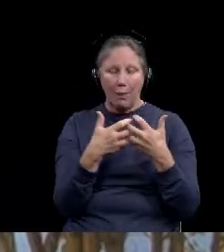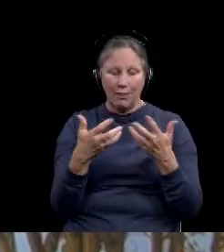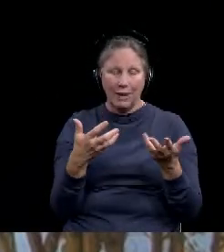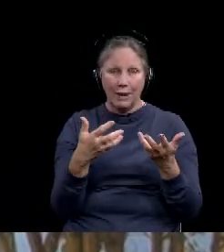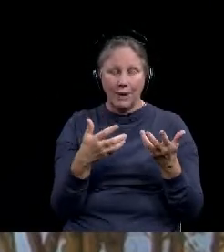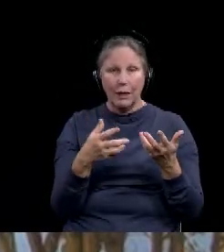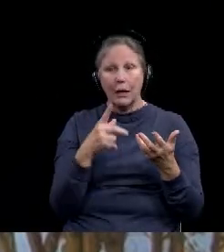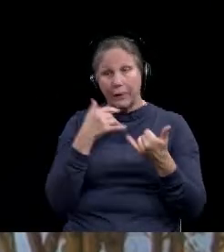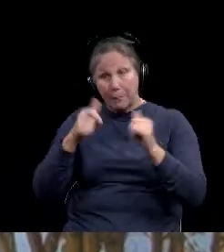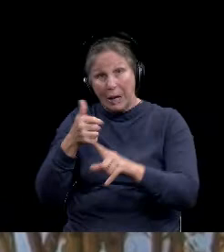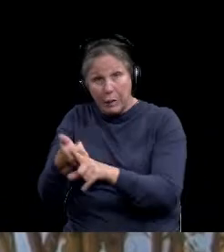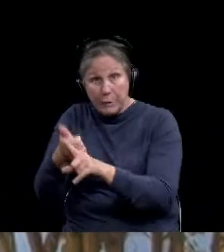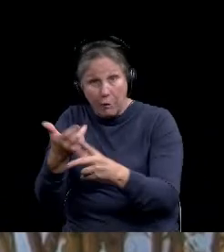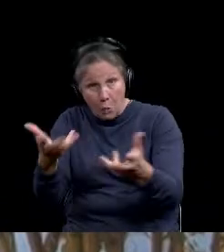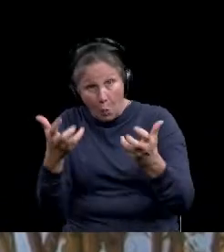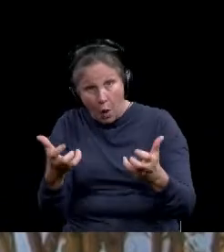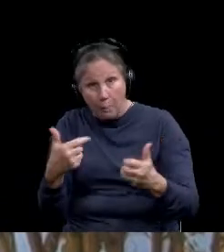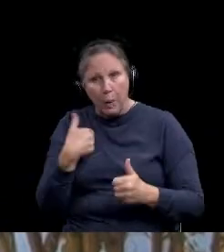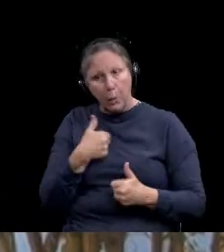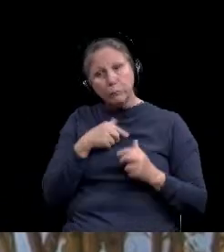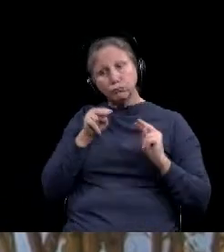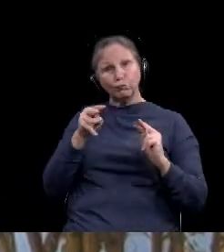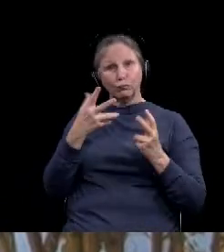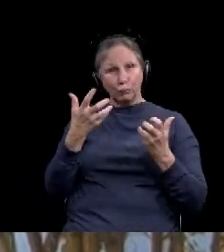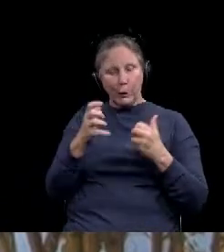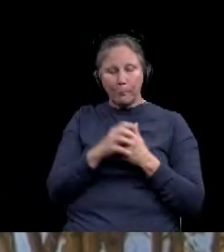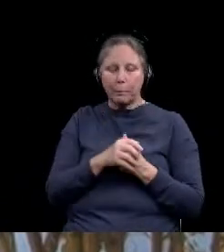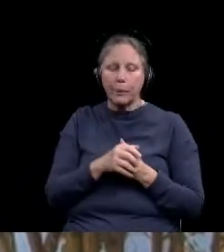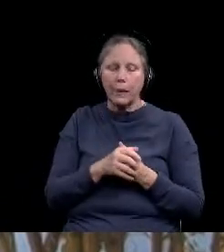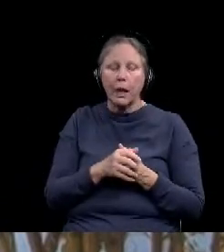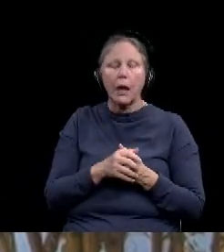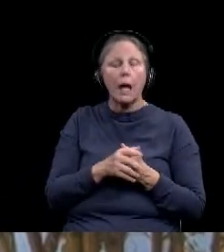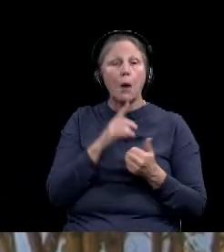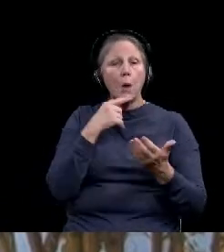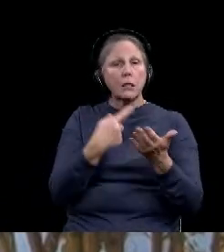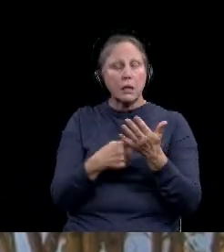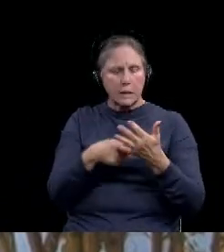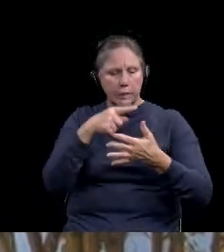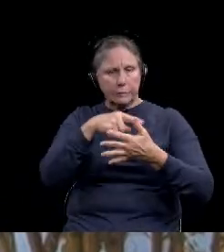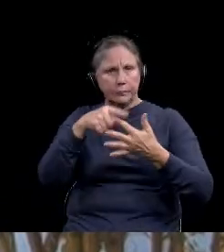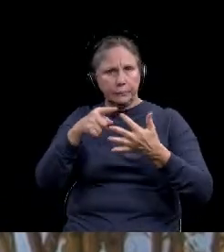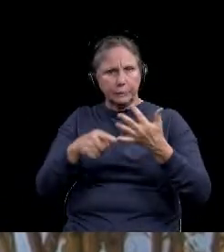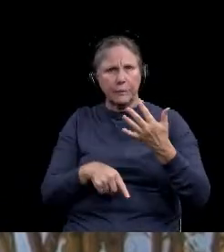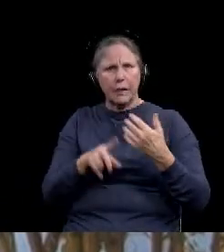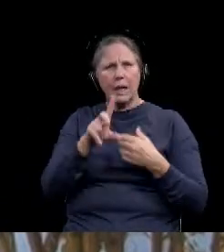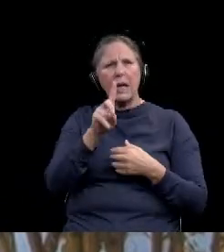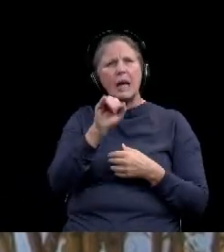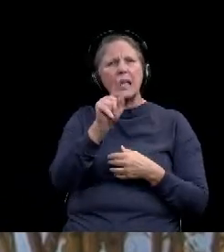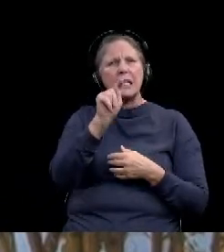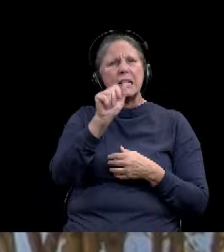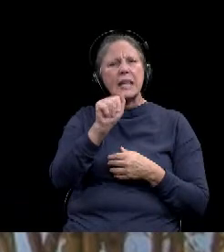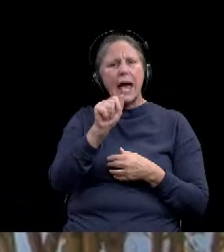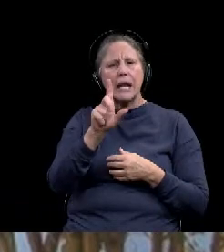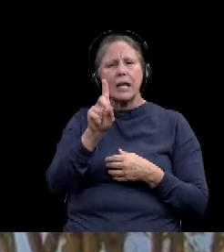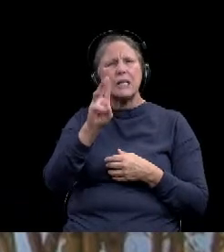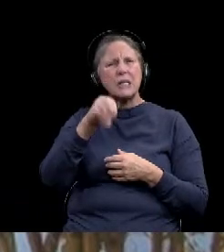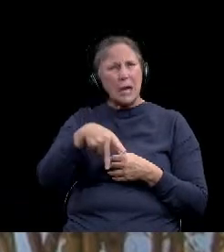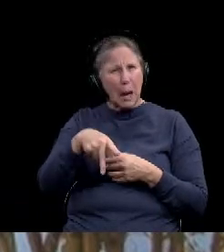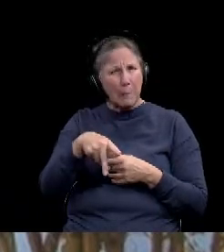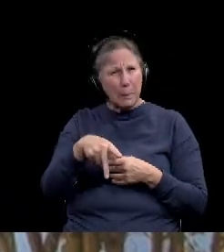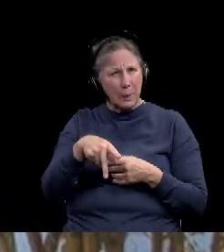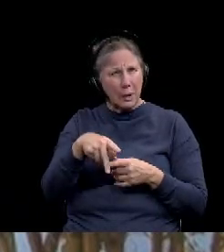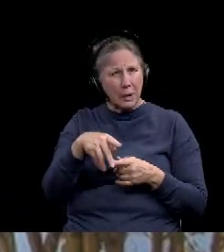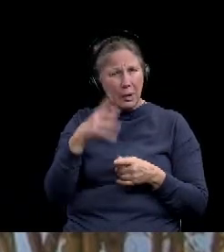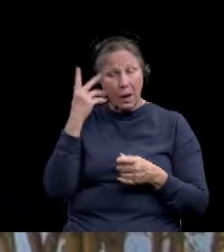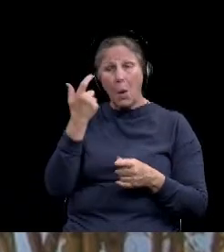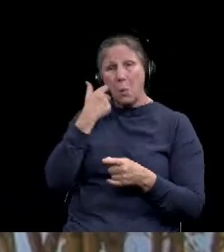the players. I do want to discuss a couple of data dump issues. Dr. Wilson talked about one of them.